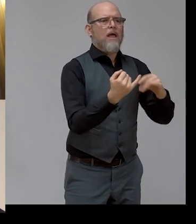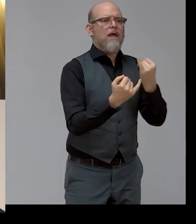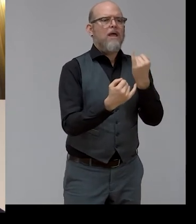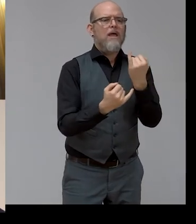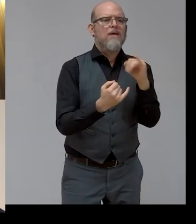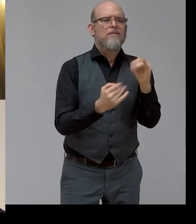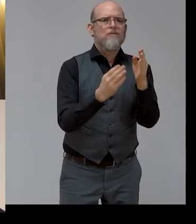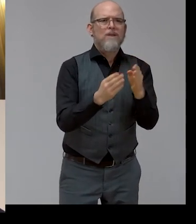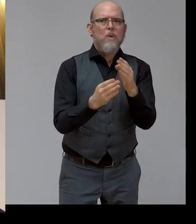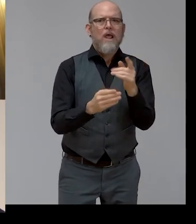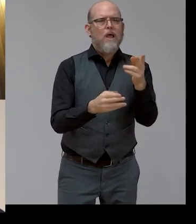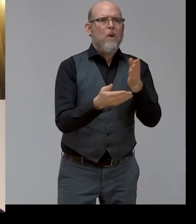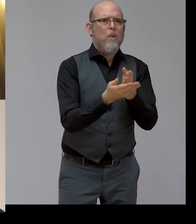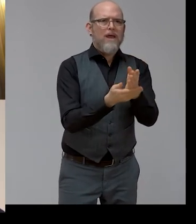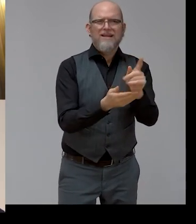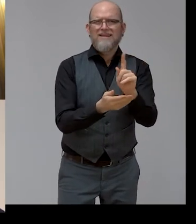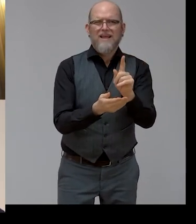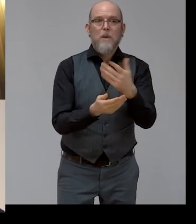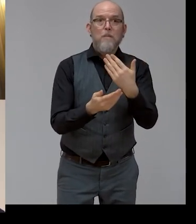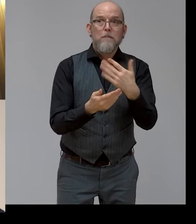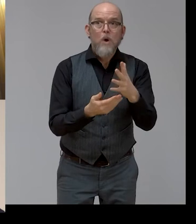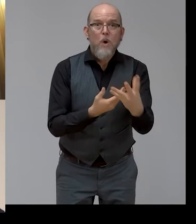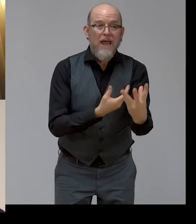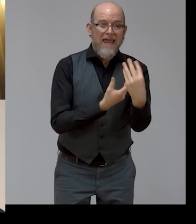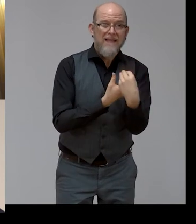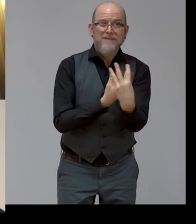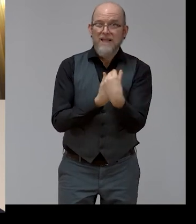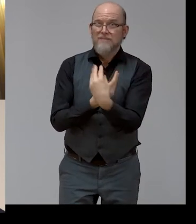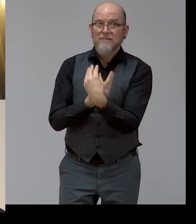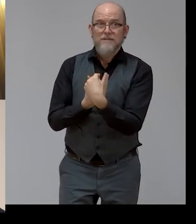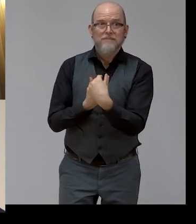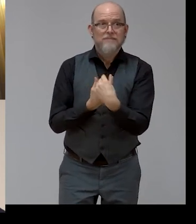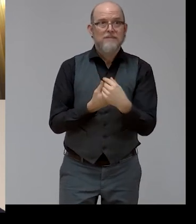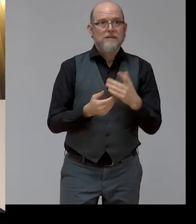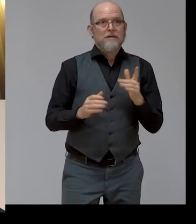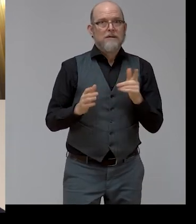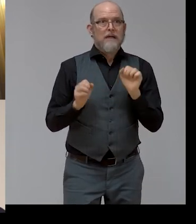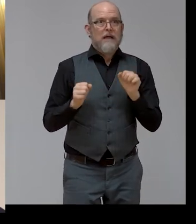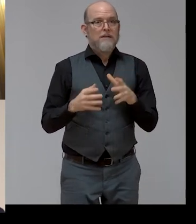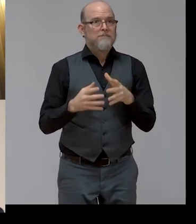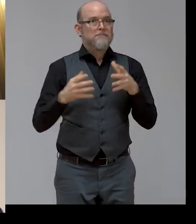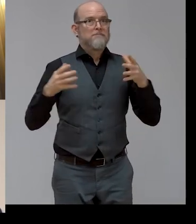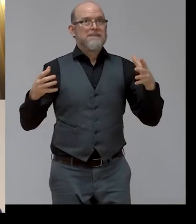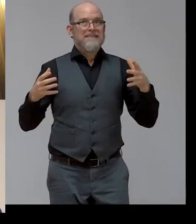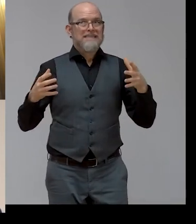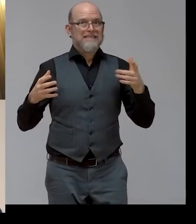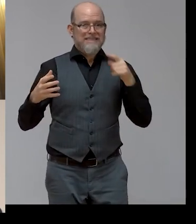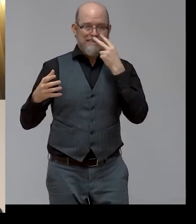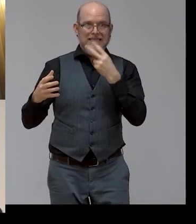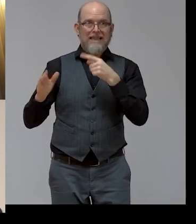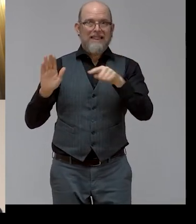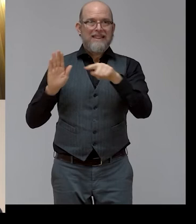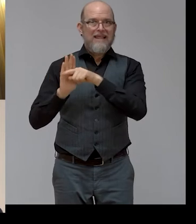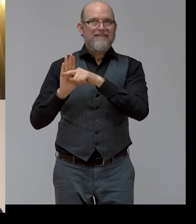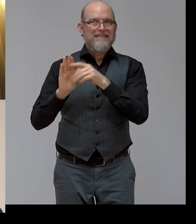actually, and I think there's a huge legacy in this of disadvantage, and this was rightly pointed out by